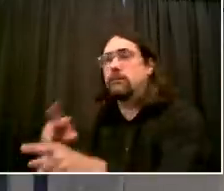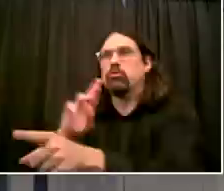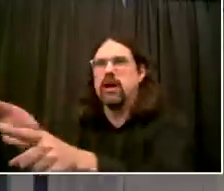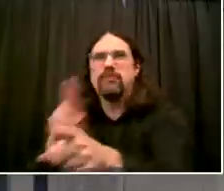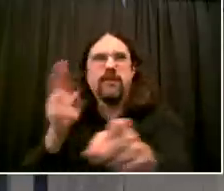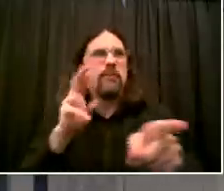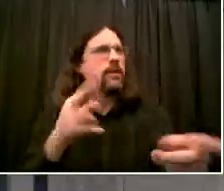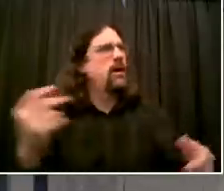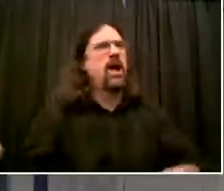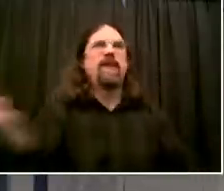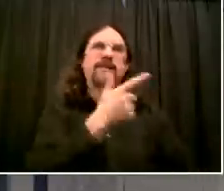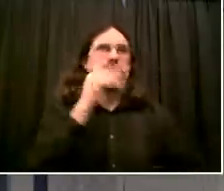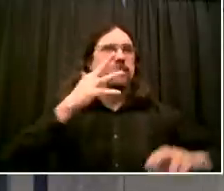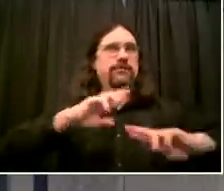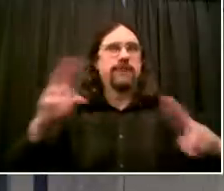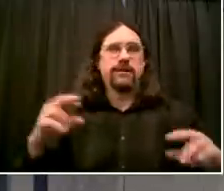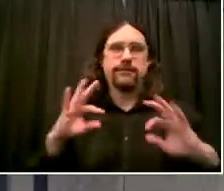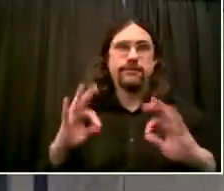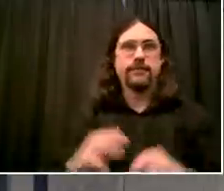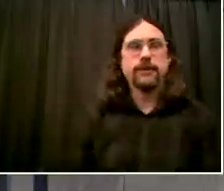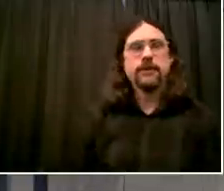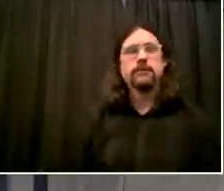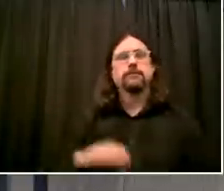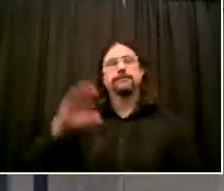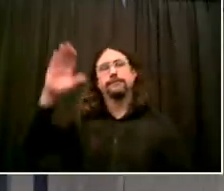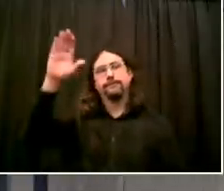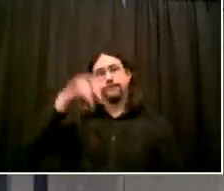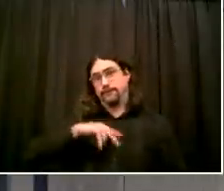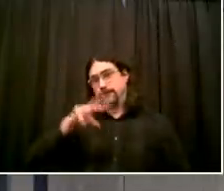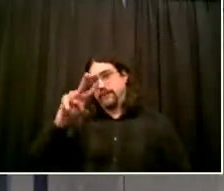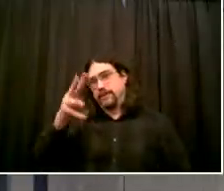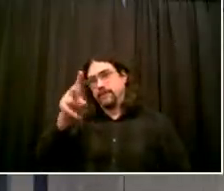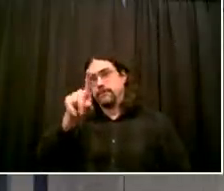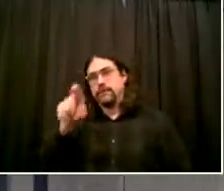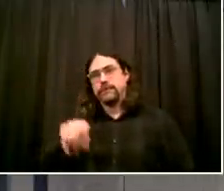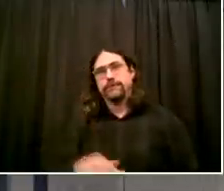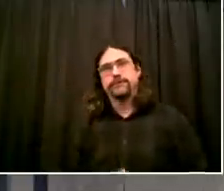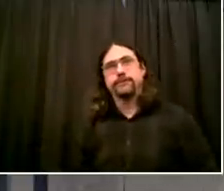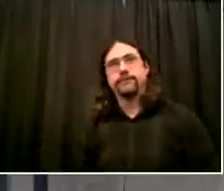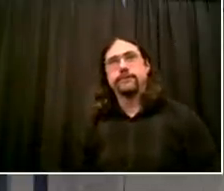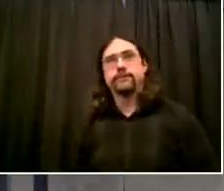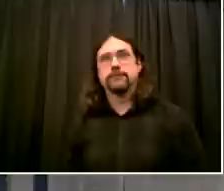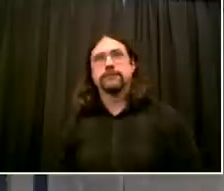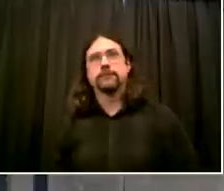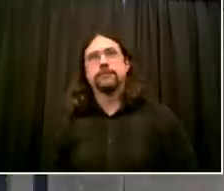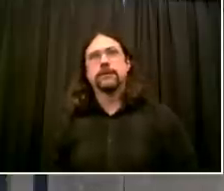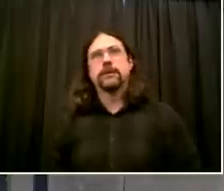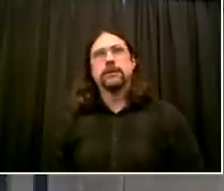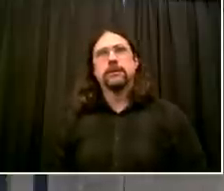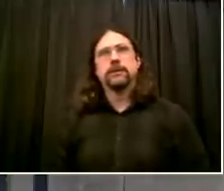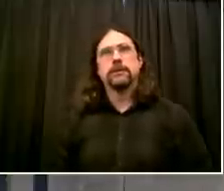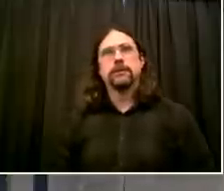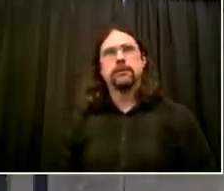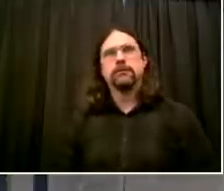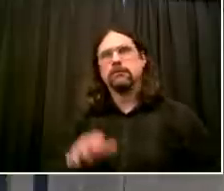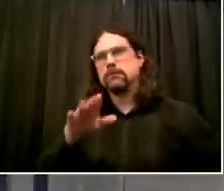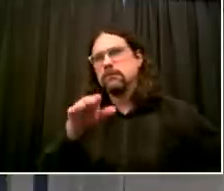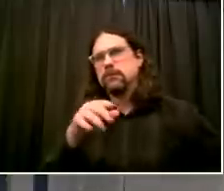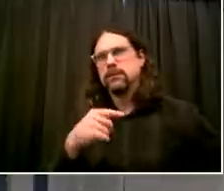So I have a second question, Mr. Mayor. I've seen restaurants in other places with COVID surcharges. I wonder if